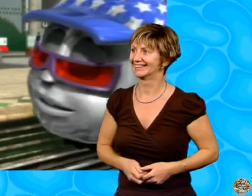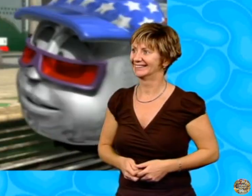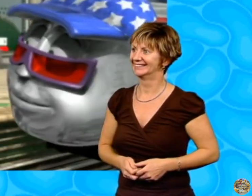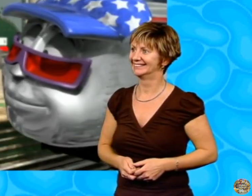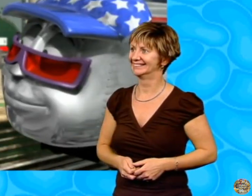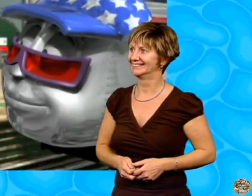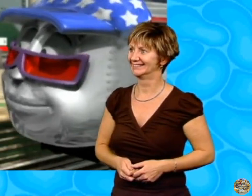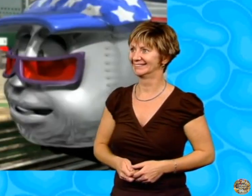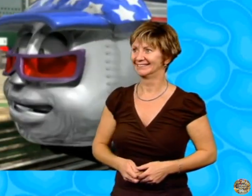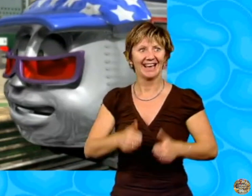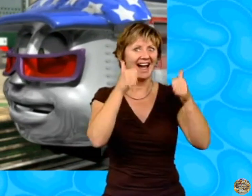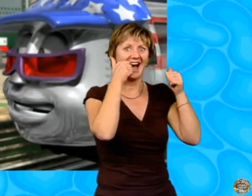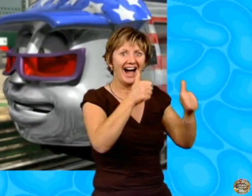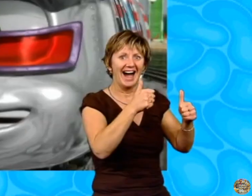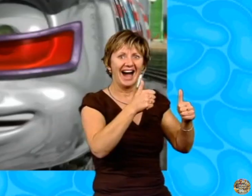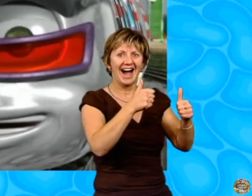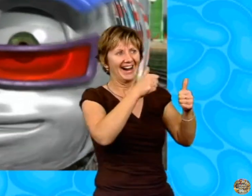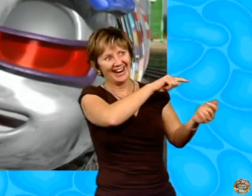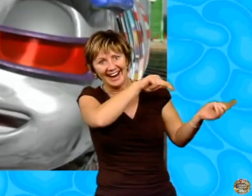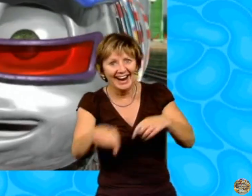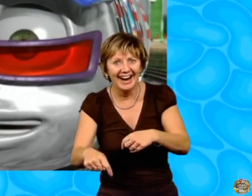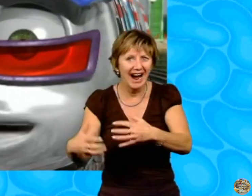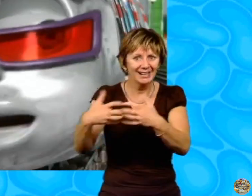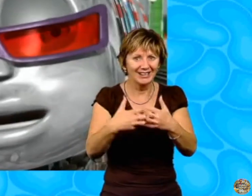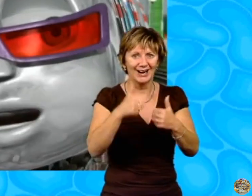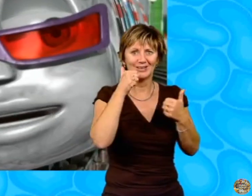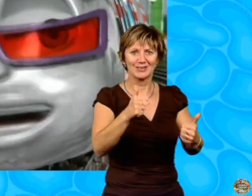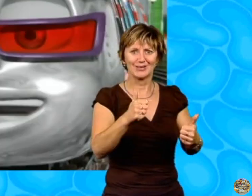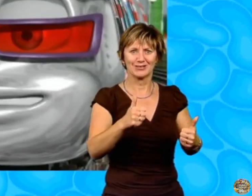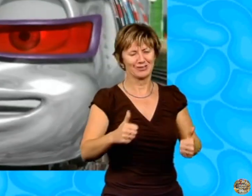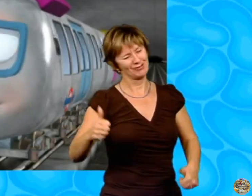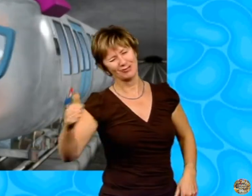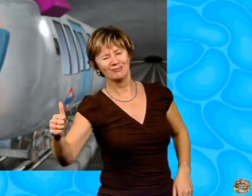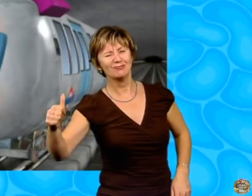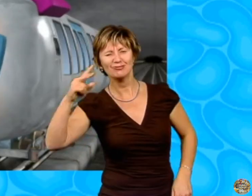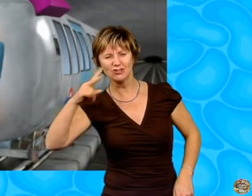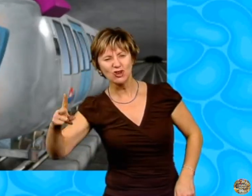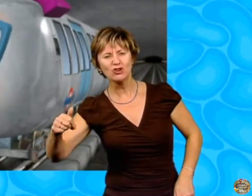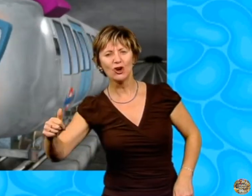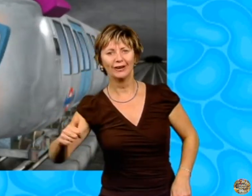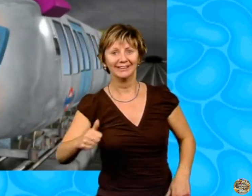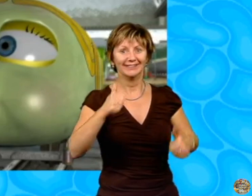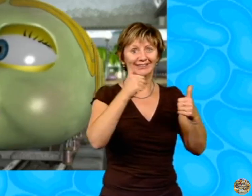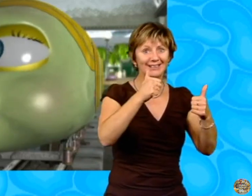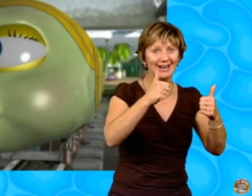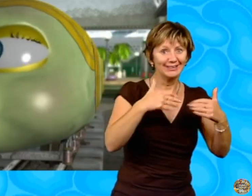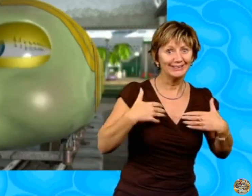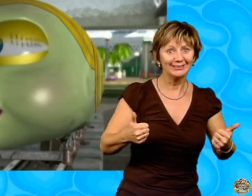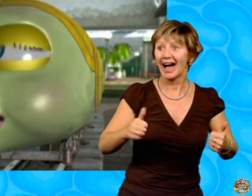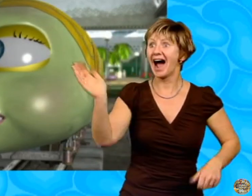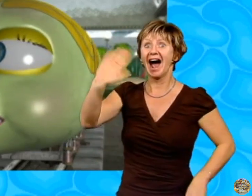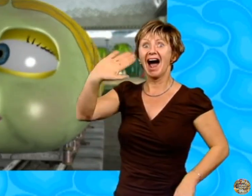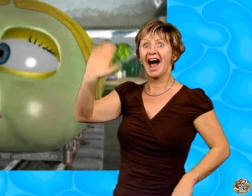It's so good to see you again. Yeah. How you doing, guys? Hi, Brooklyn. Hello,